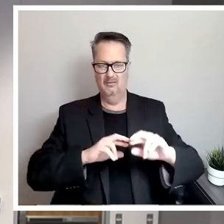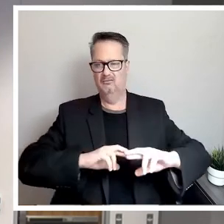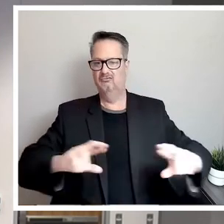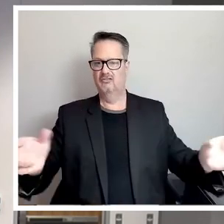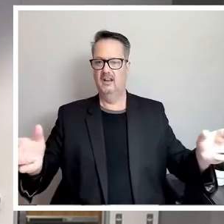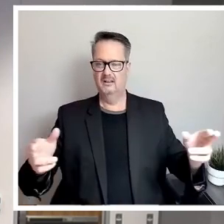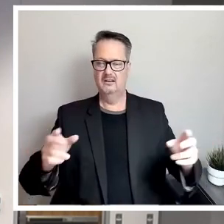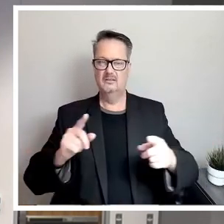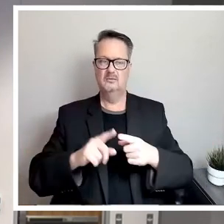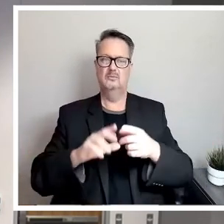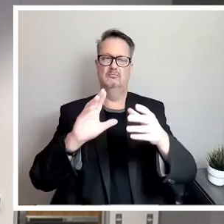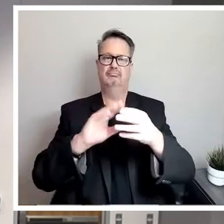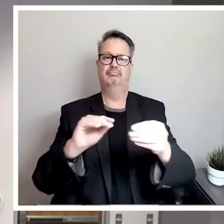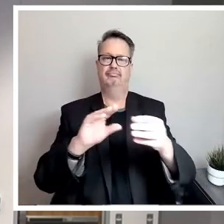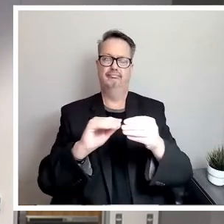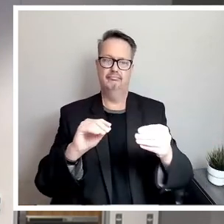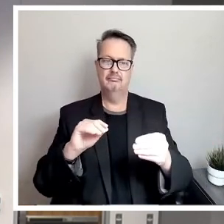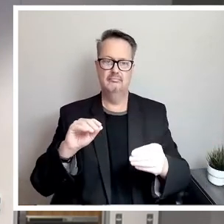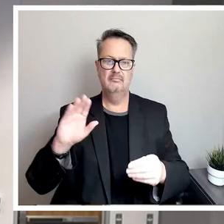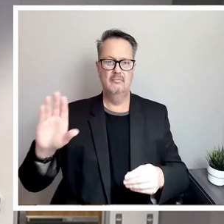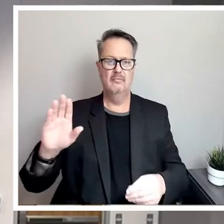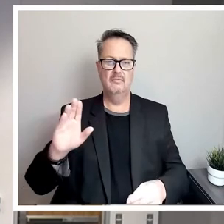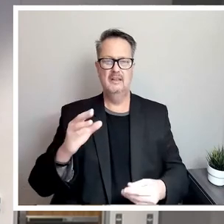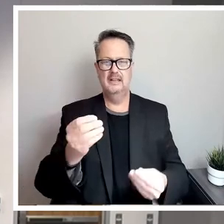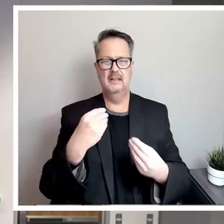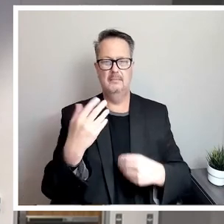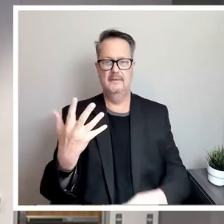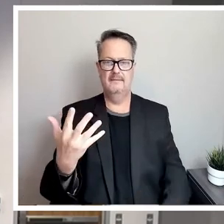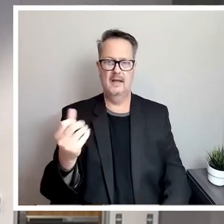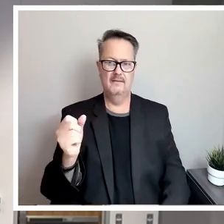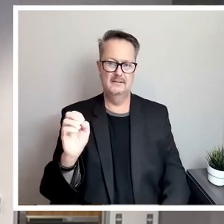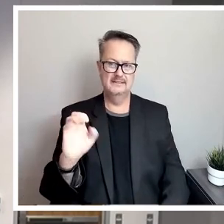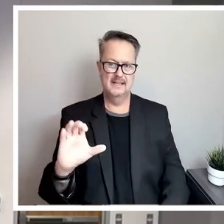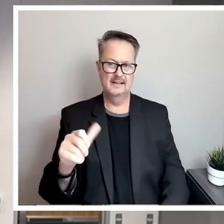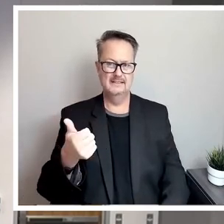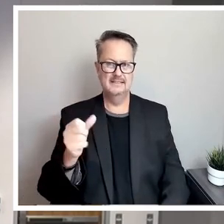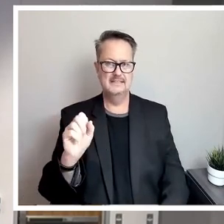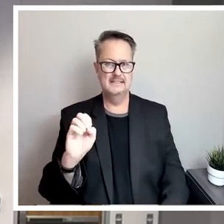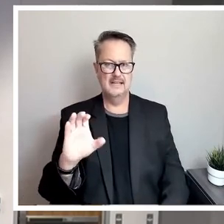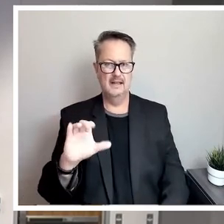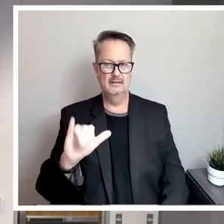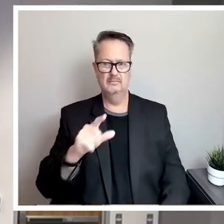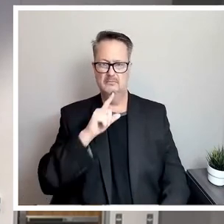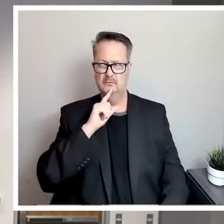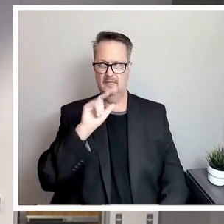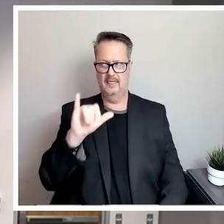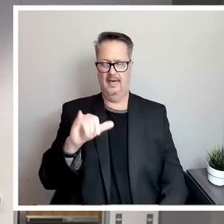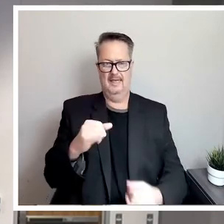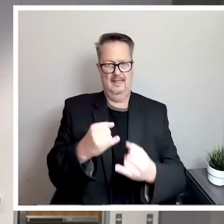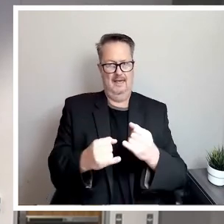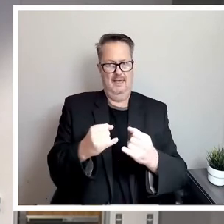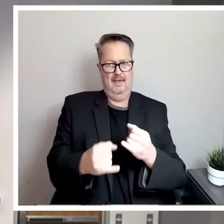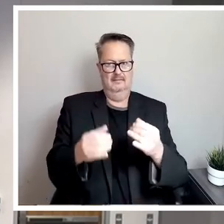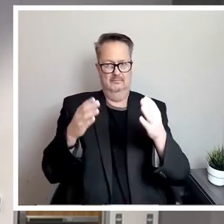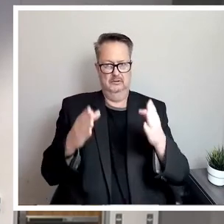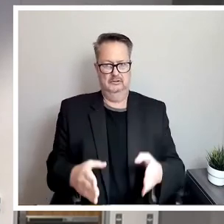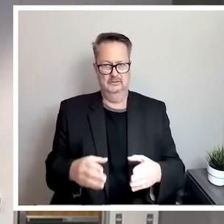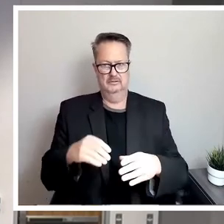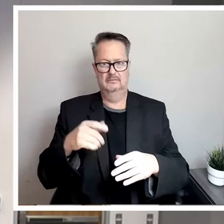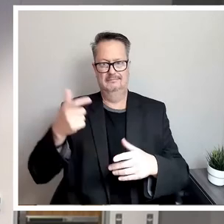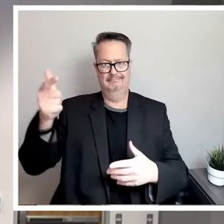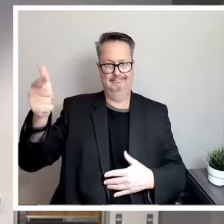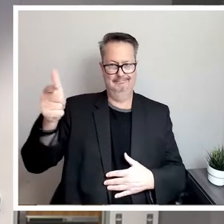with their input. If you give us another five to ten seconds, and I believe that should be our last person in the queue. Thank you.